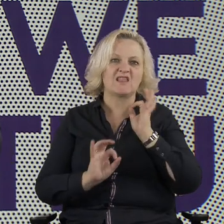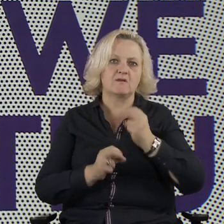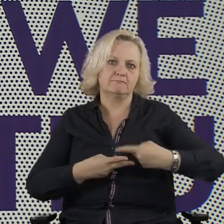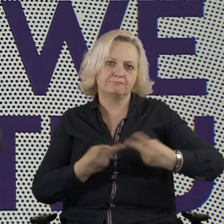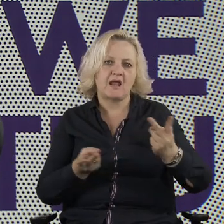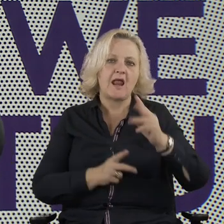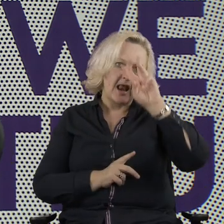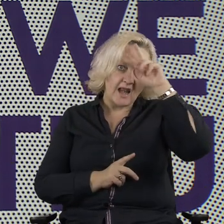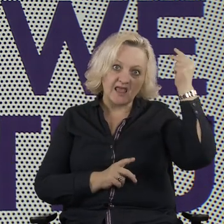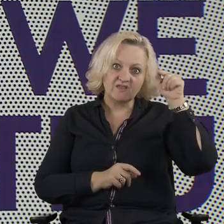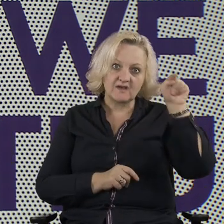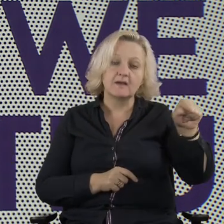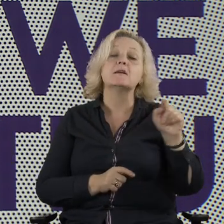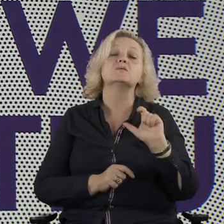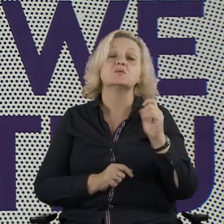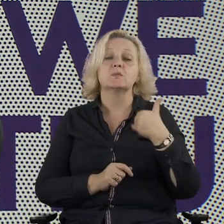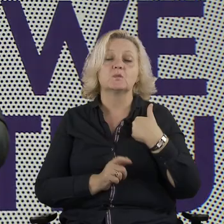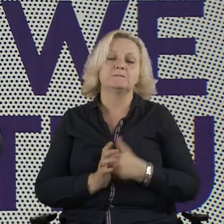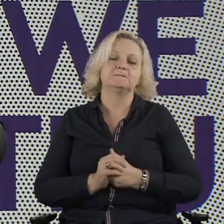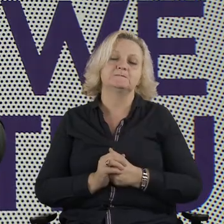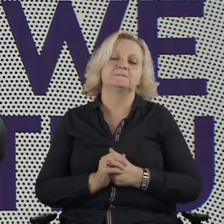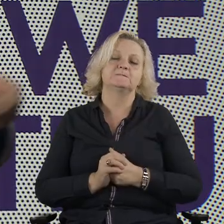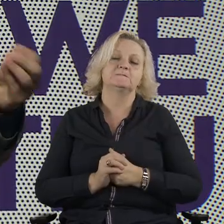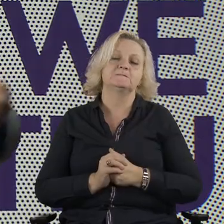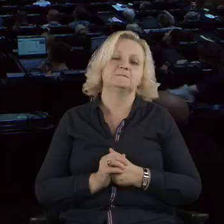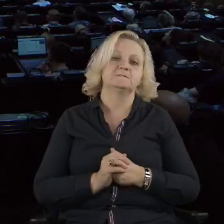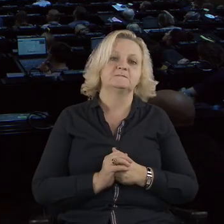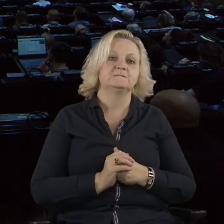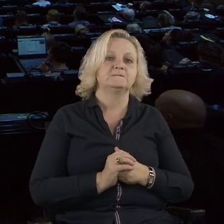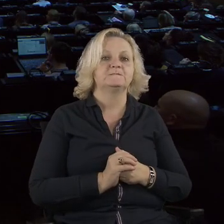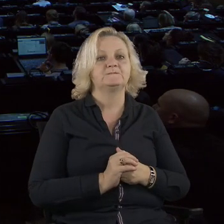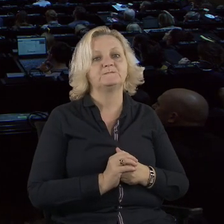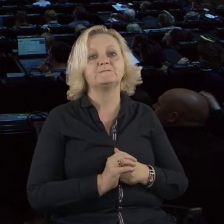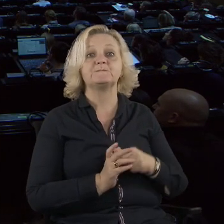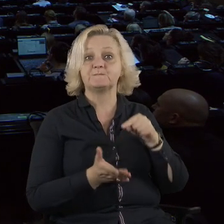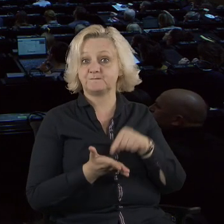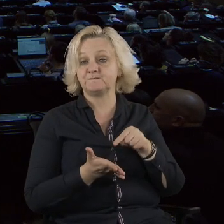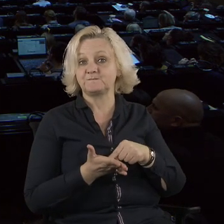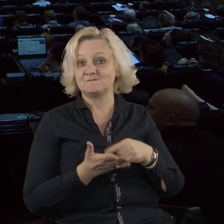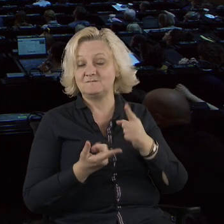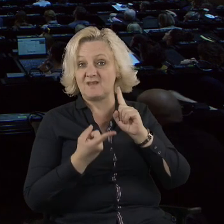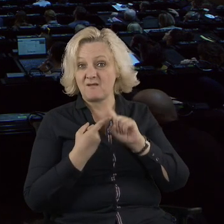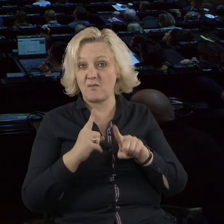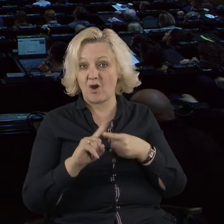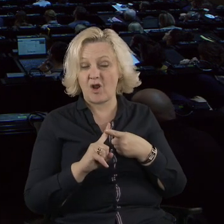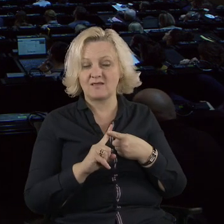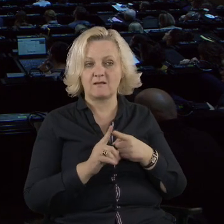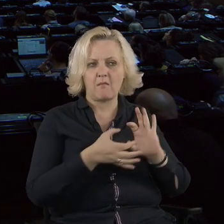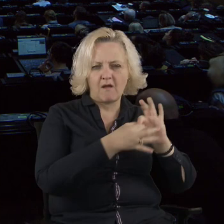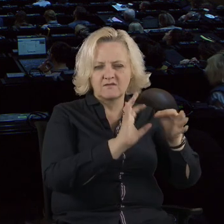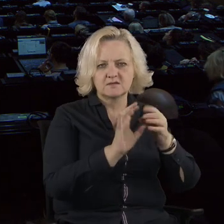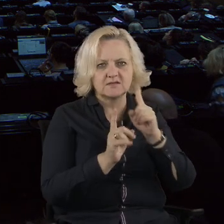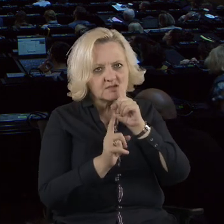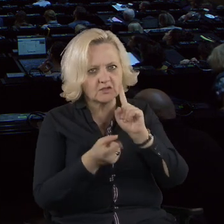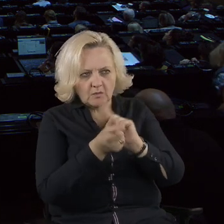more effective usually. You would influence politicians through connections and unofficial meetings. It